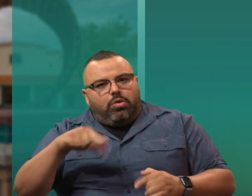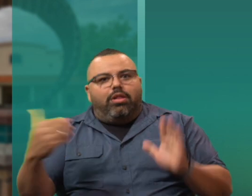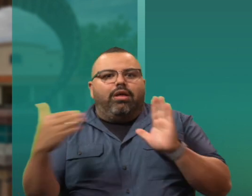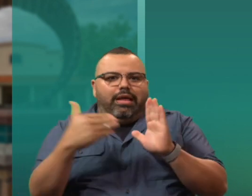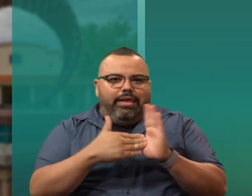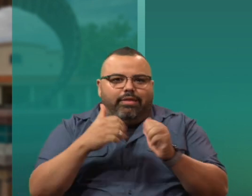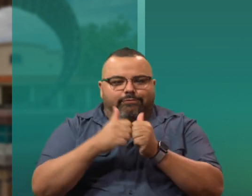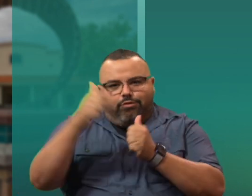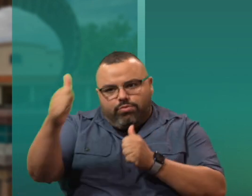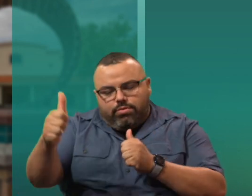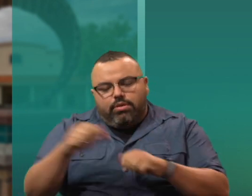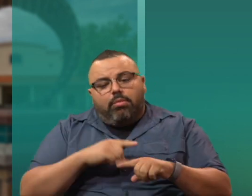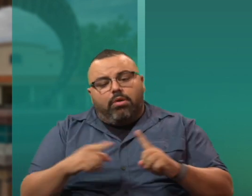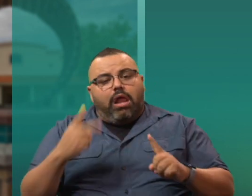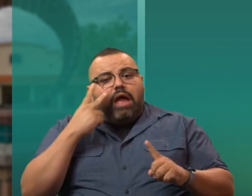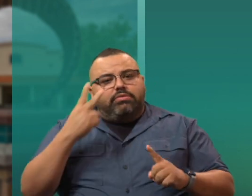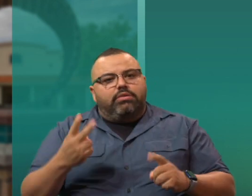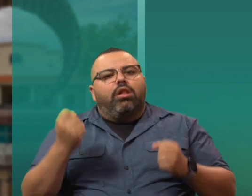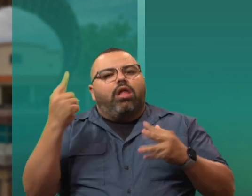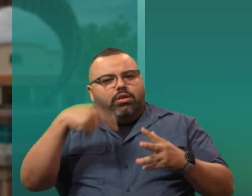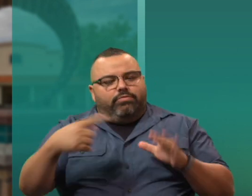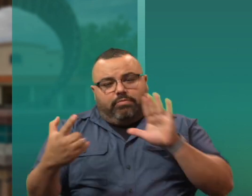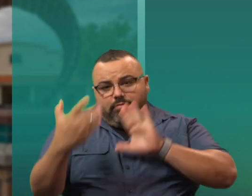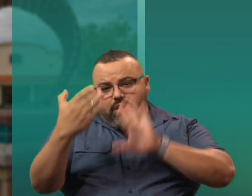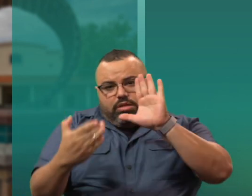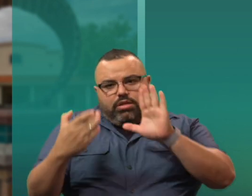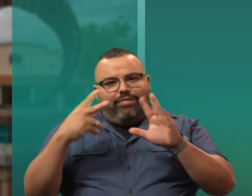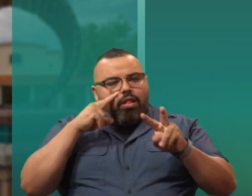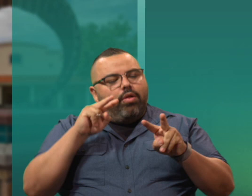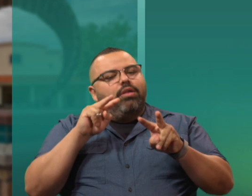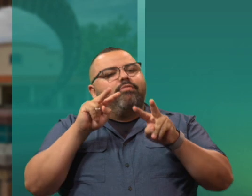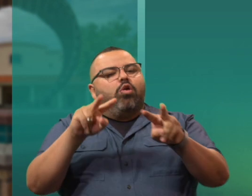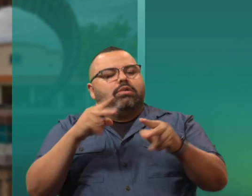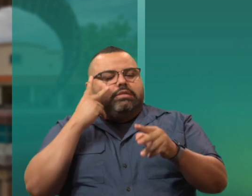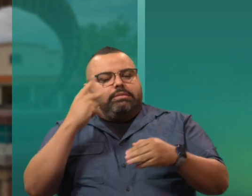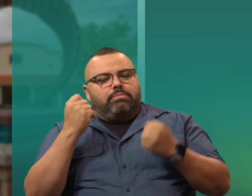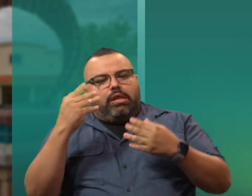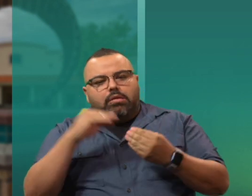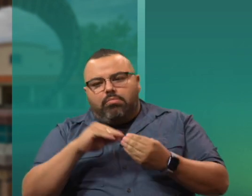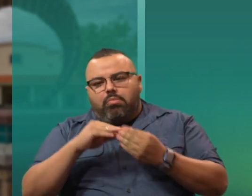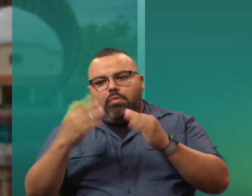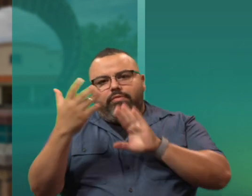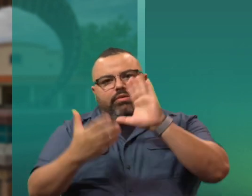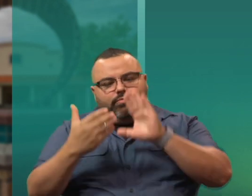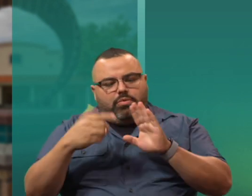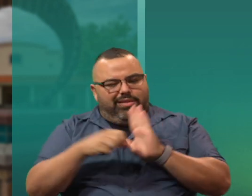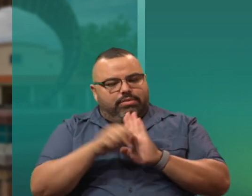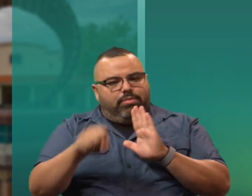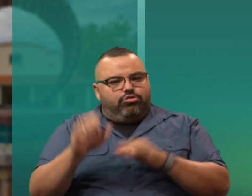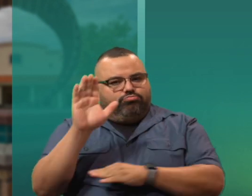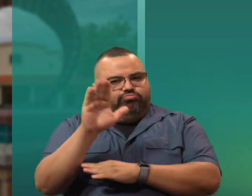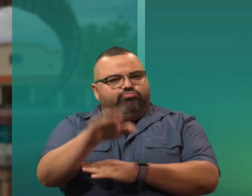more virtually, but I have seen many of you all face-to-face and look forward to seeing many more face-to-face as the semester continues.